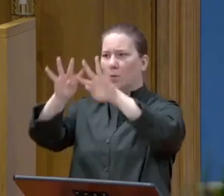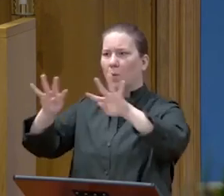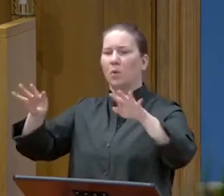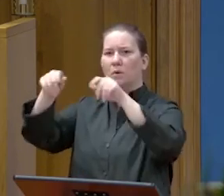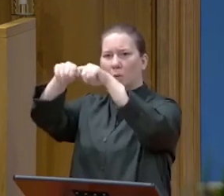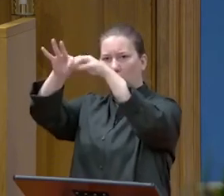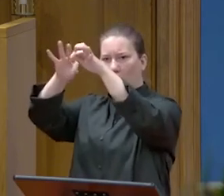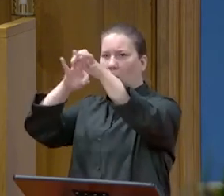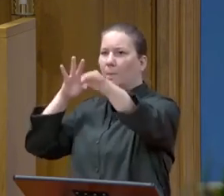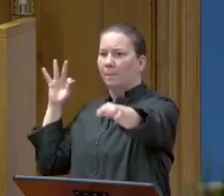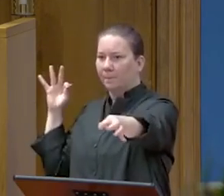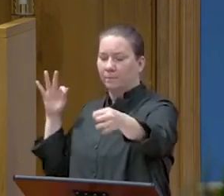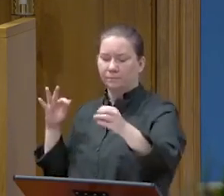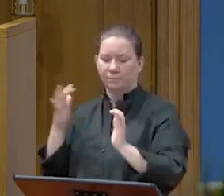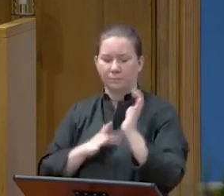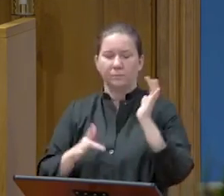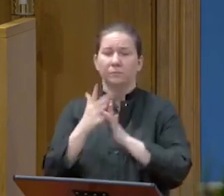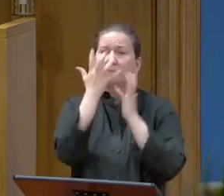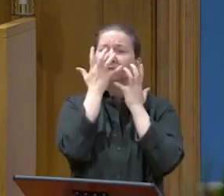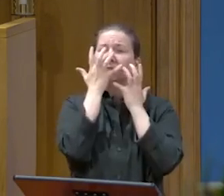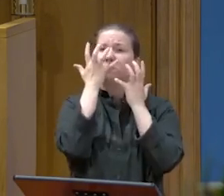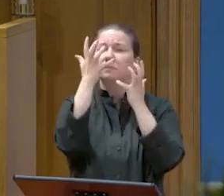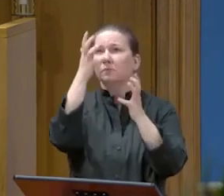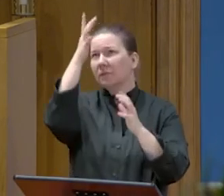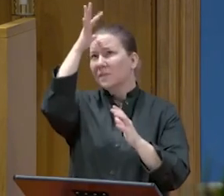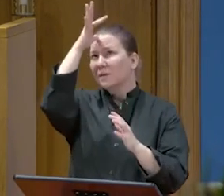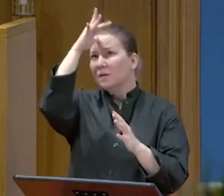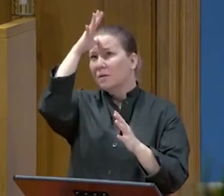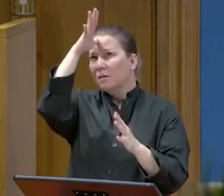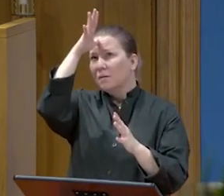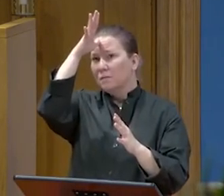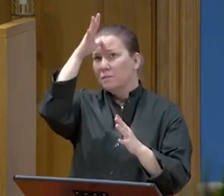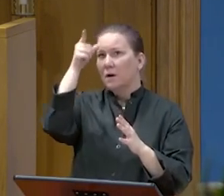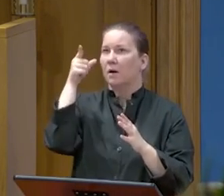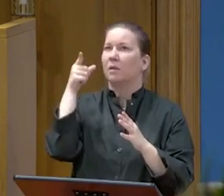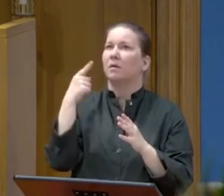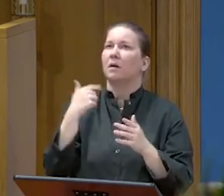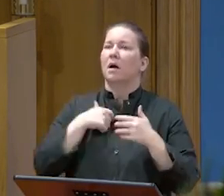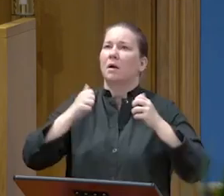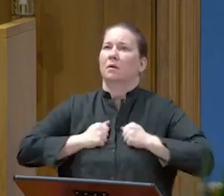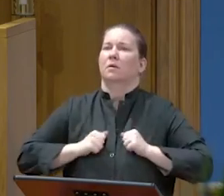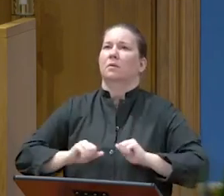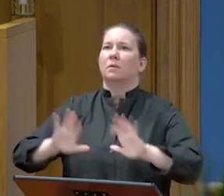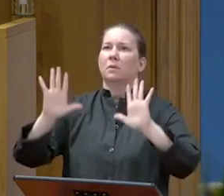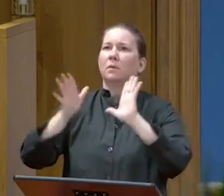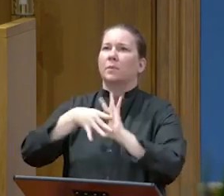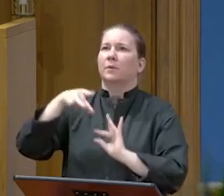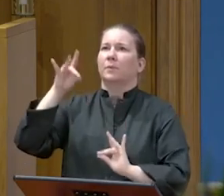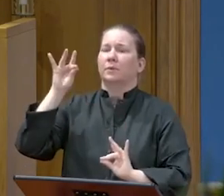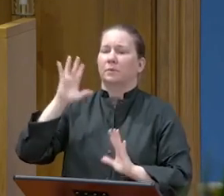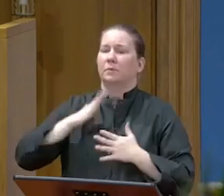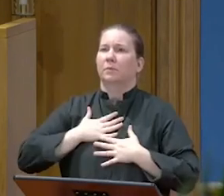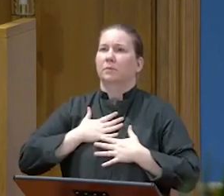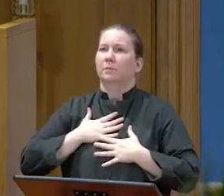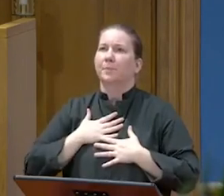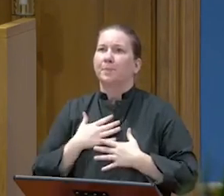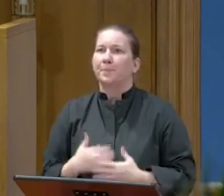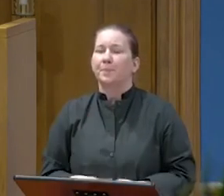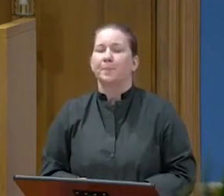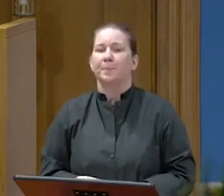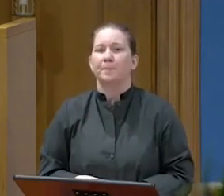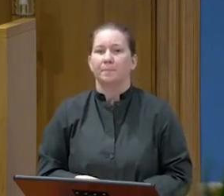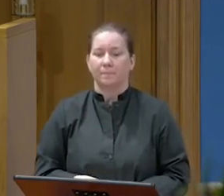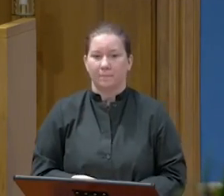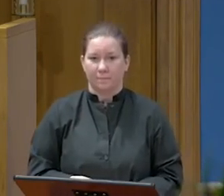a loud voice, said, Father, into your hands I commend my spirit. having